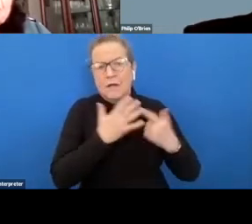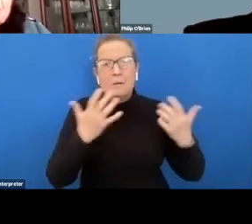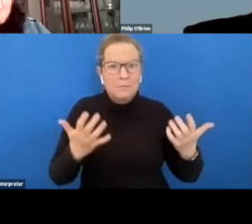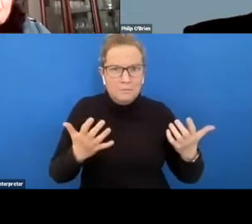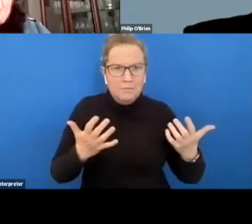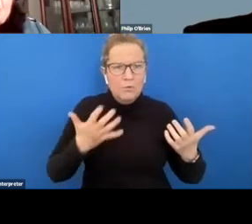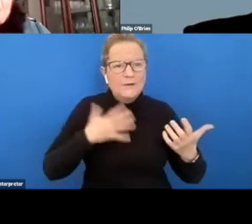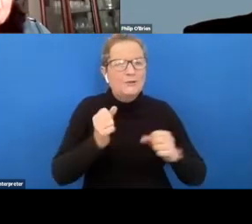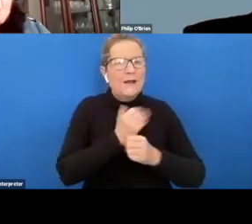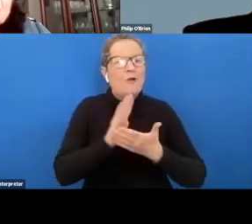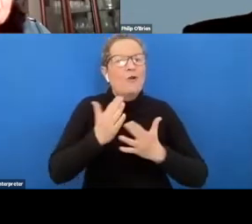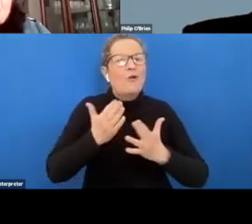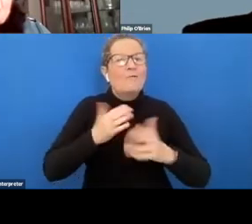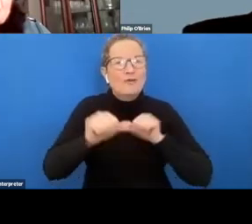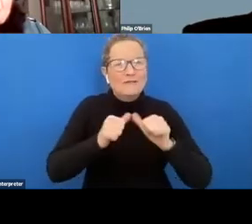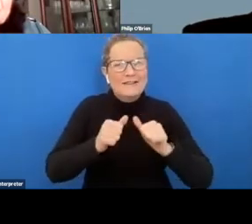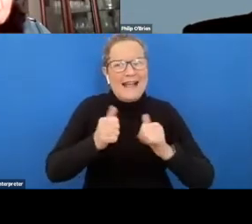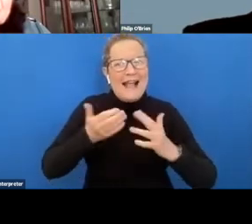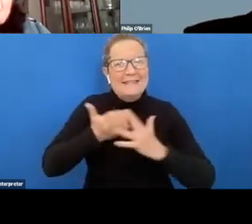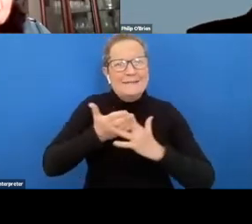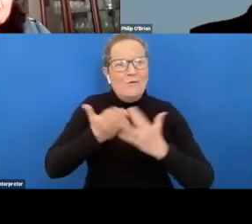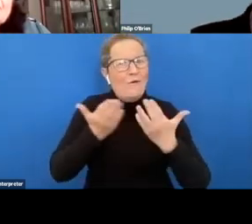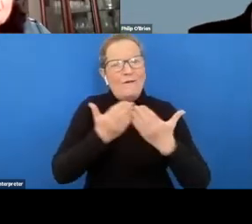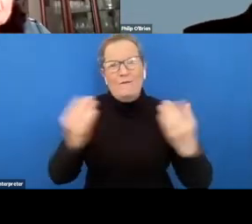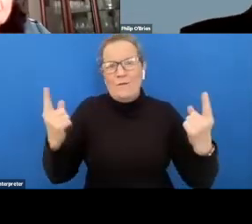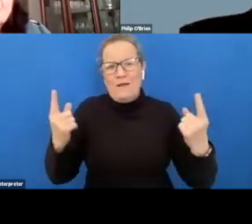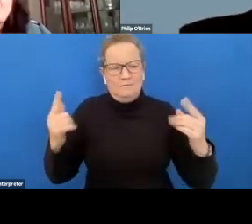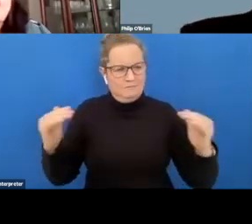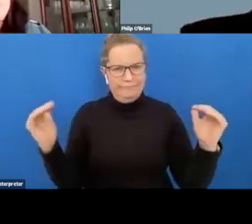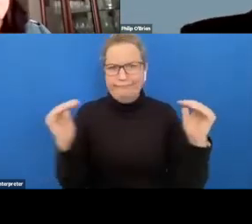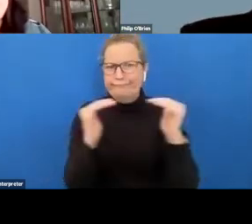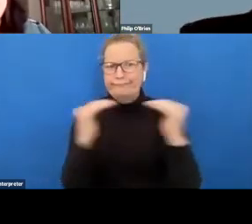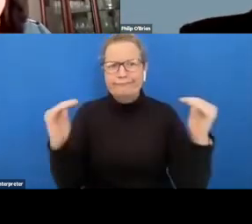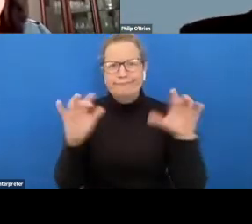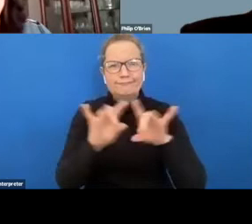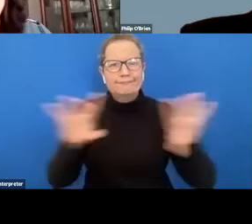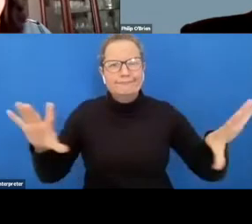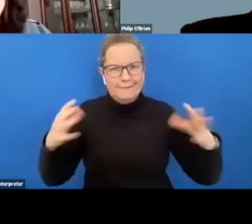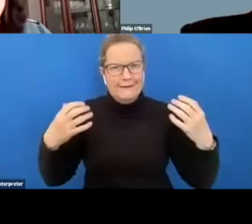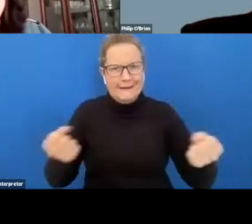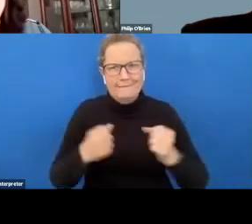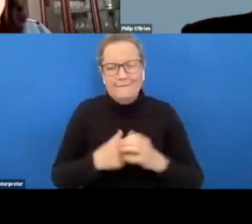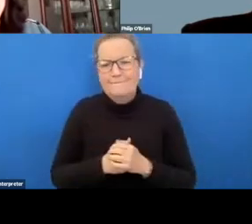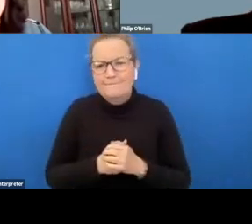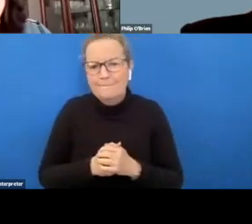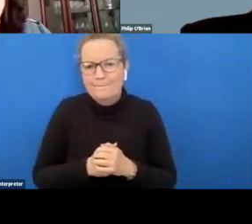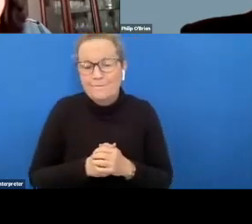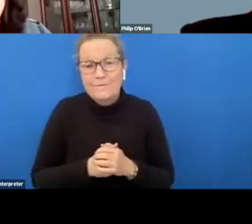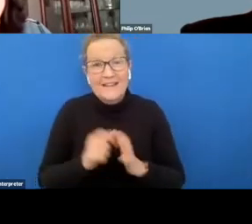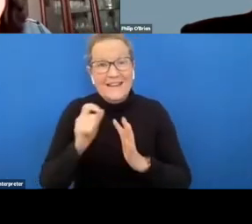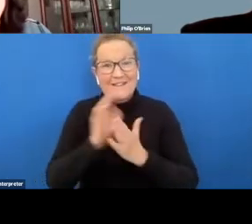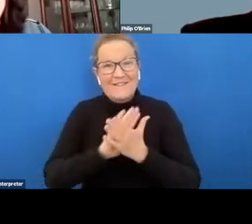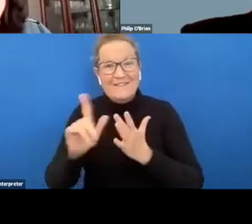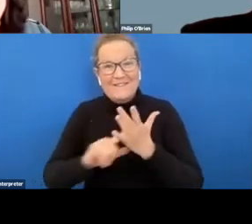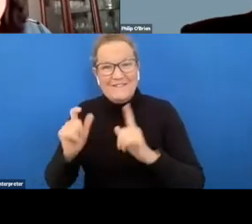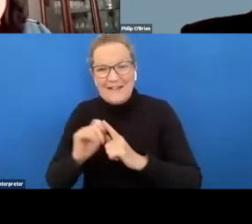for everybody so everybody has a fair go um thank you thank you jade um the next question maybe jade might